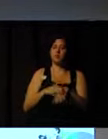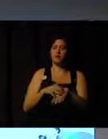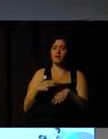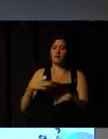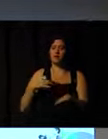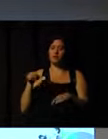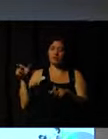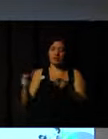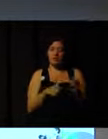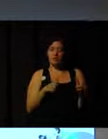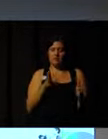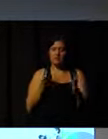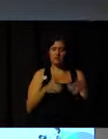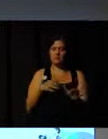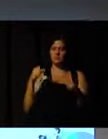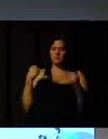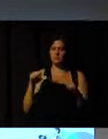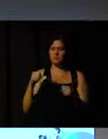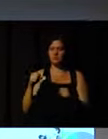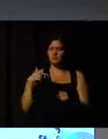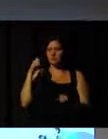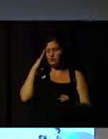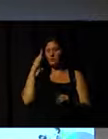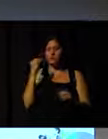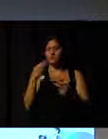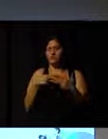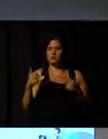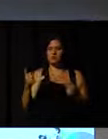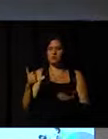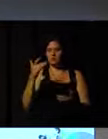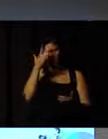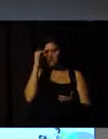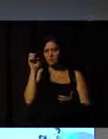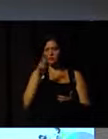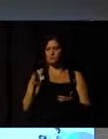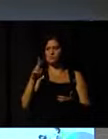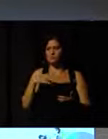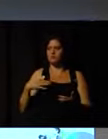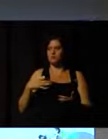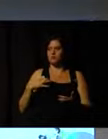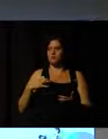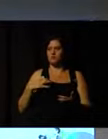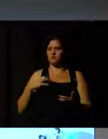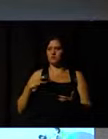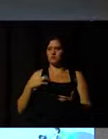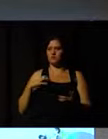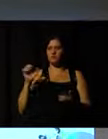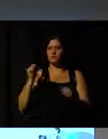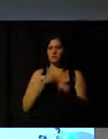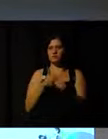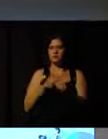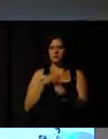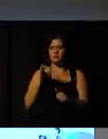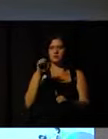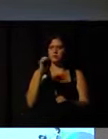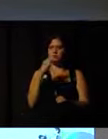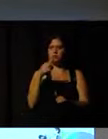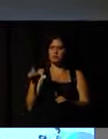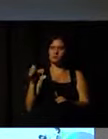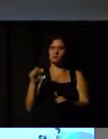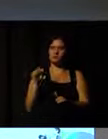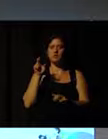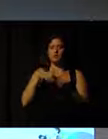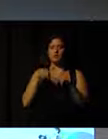needed to have more volunteers in this area? Many people use voluntary work